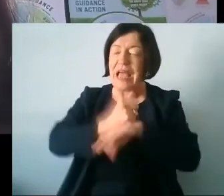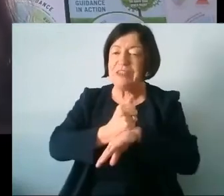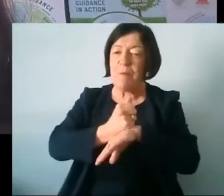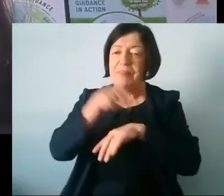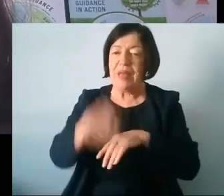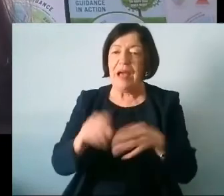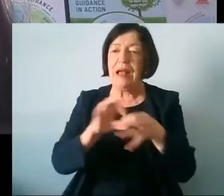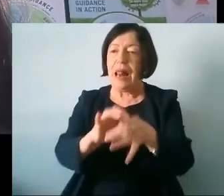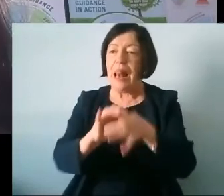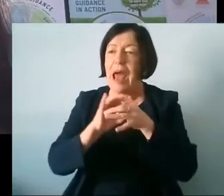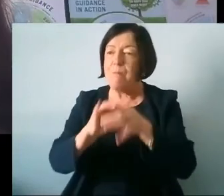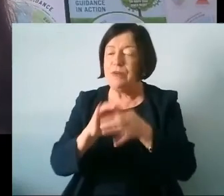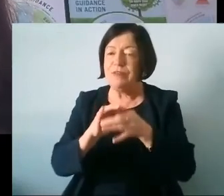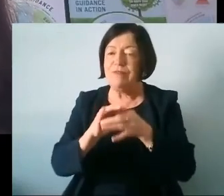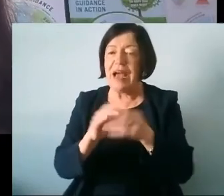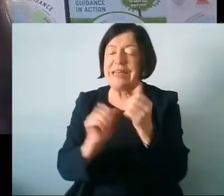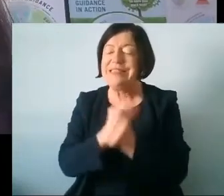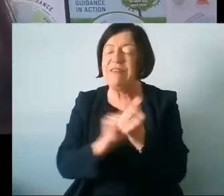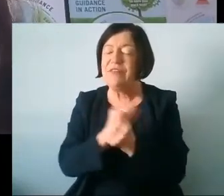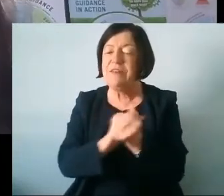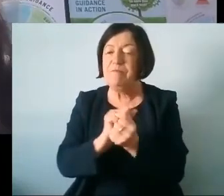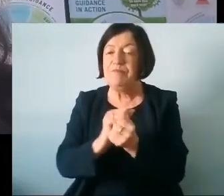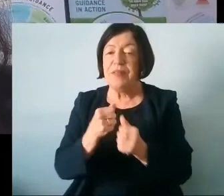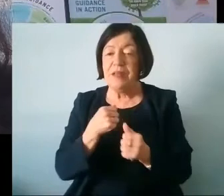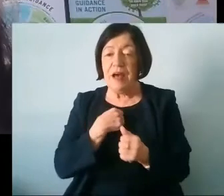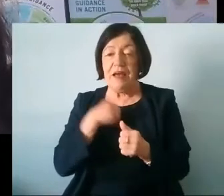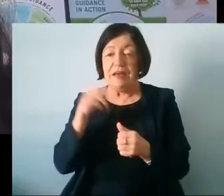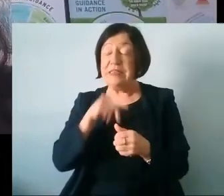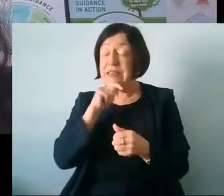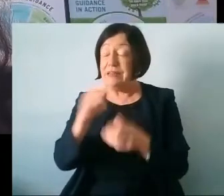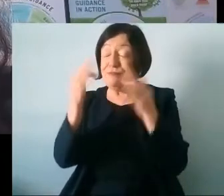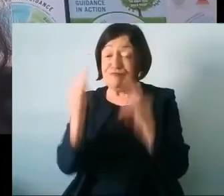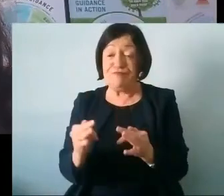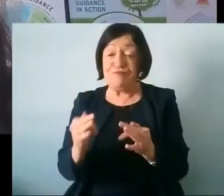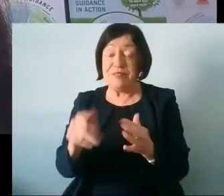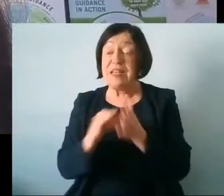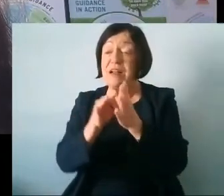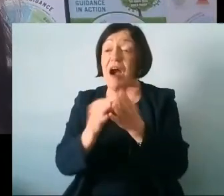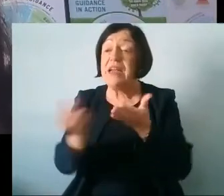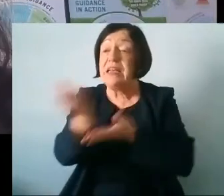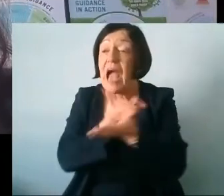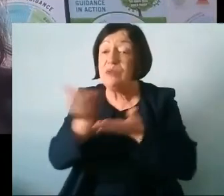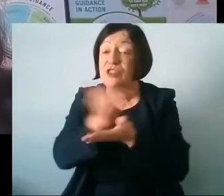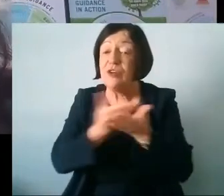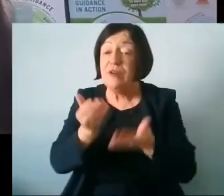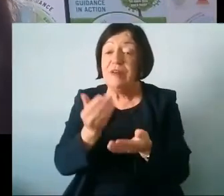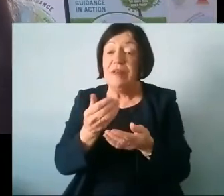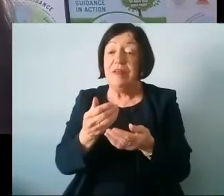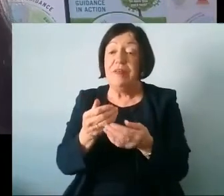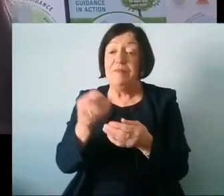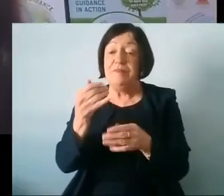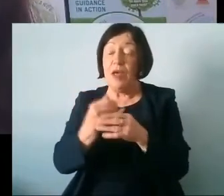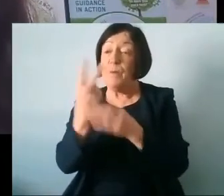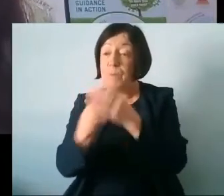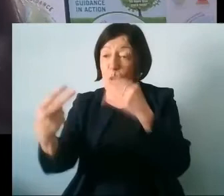collaborative activity because I can almost guarantee the guidance counselors in the south in both